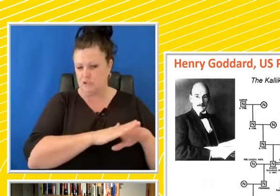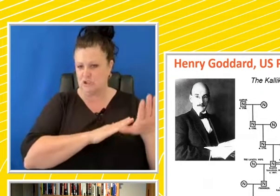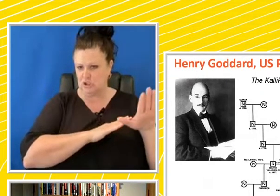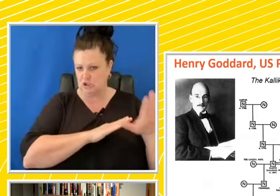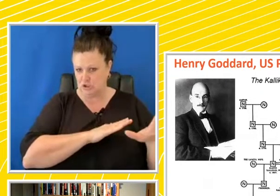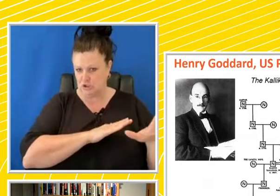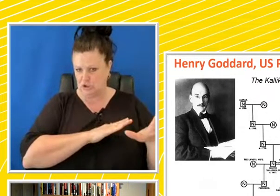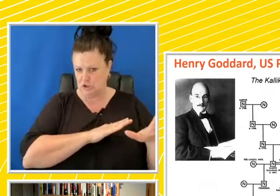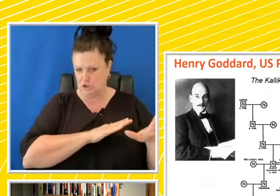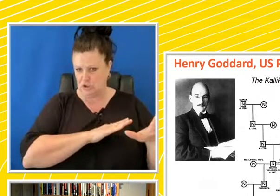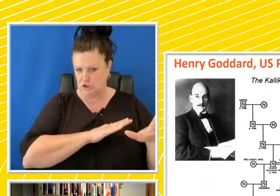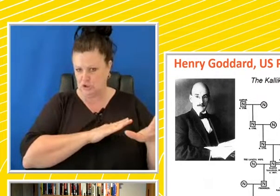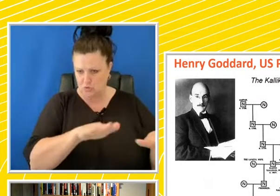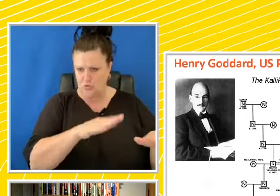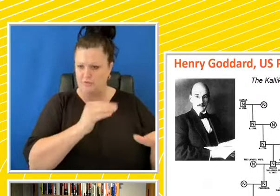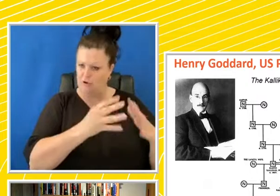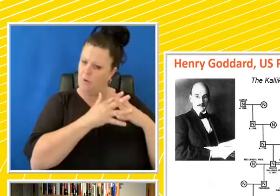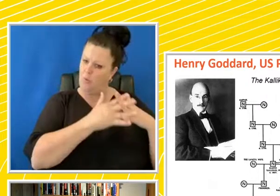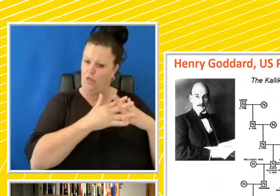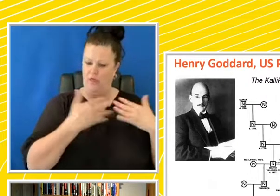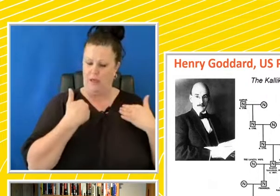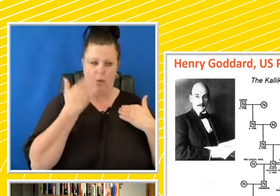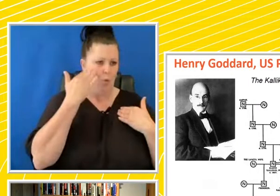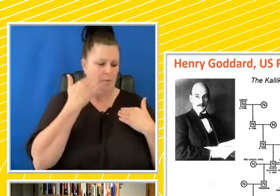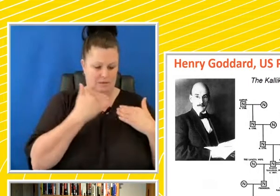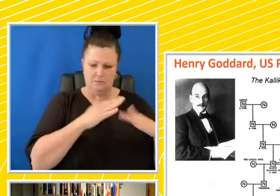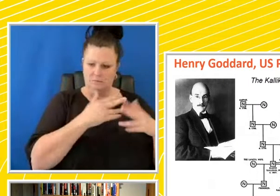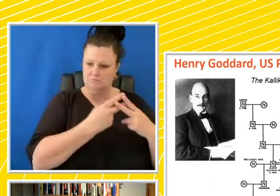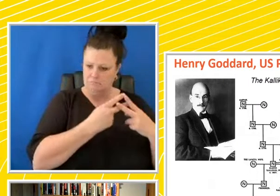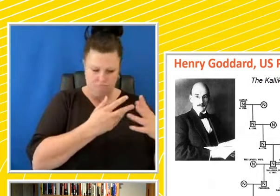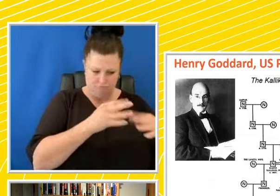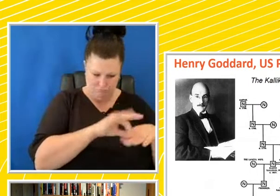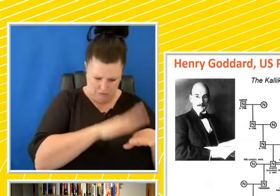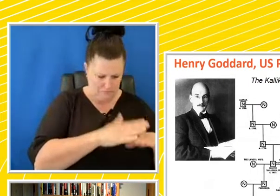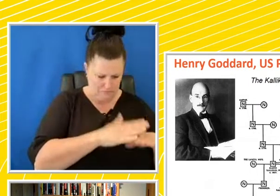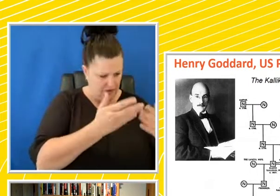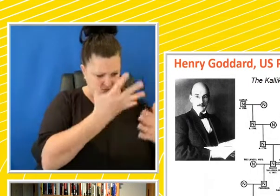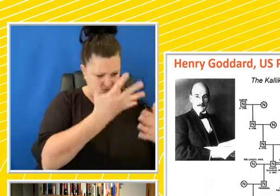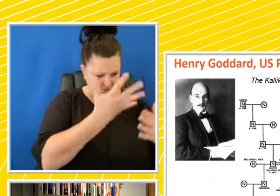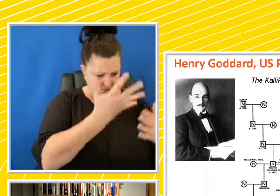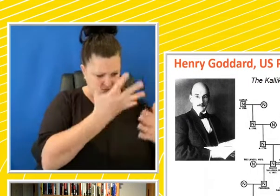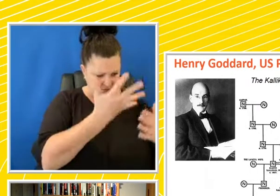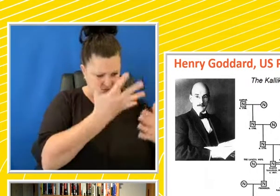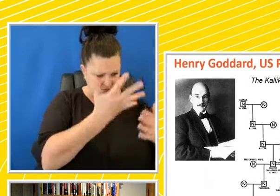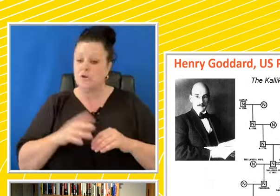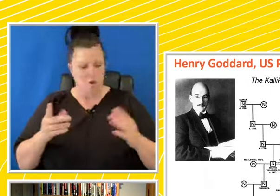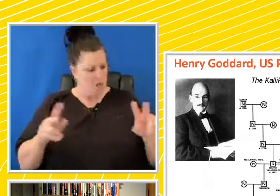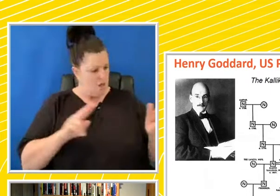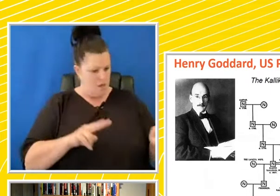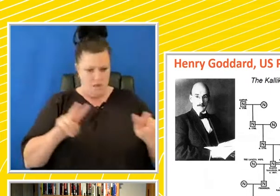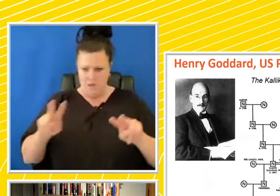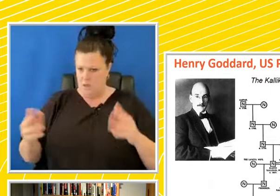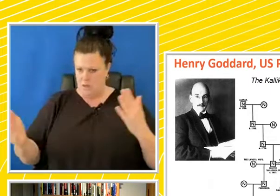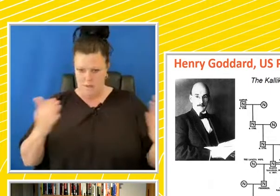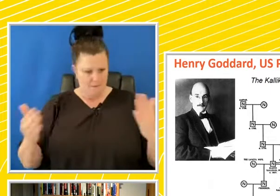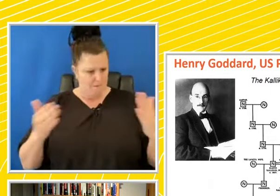those children from this worthy Quakeress. So it's a case study in hereditability of intelligence,